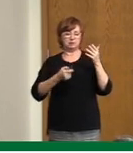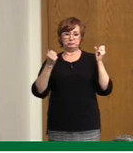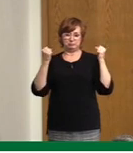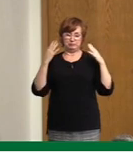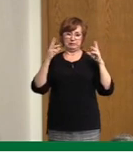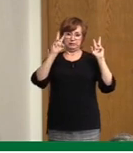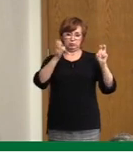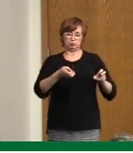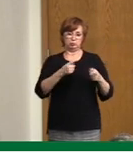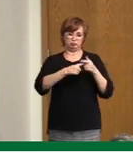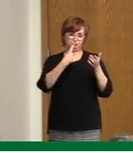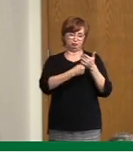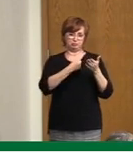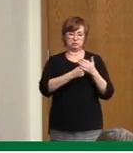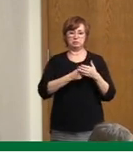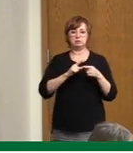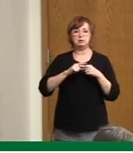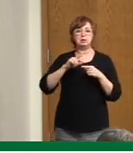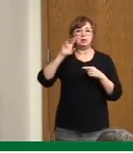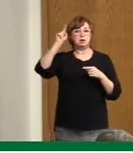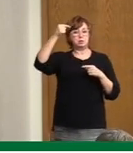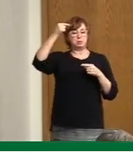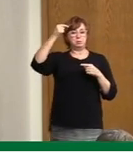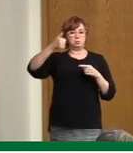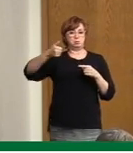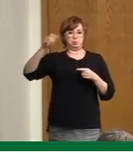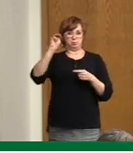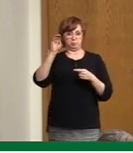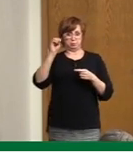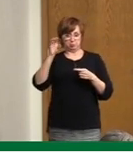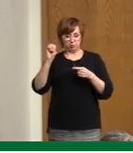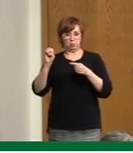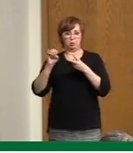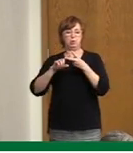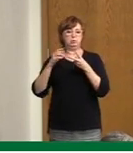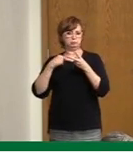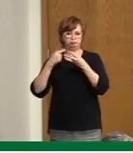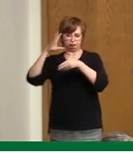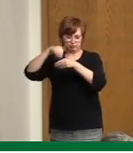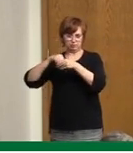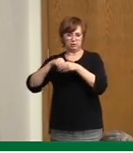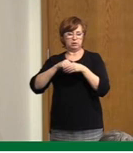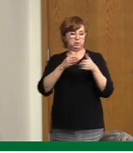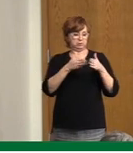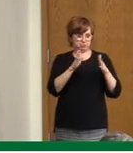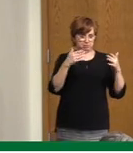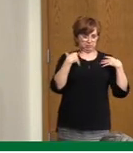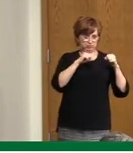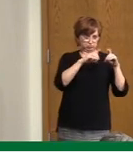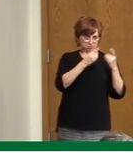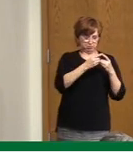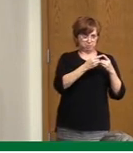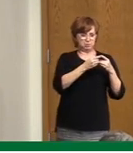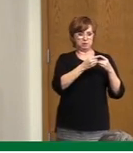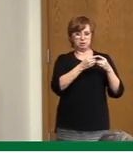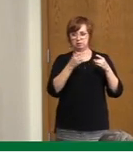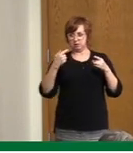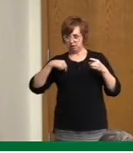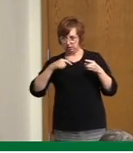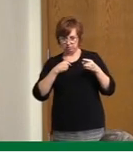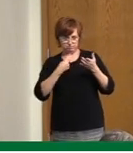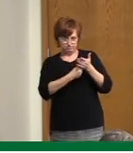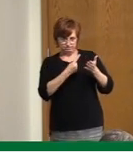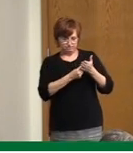effort. Based on the advice of public health officials, we will be prioritizing who will receive it first.